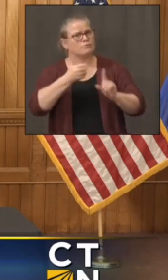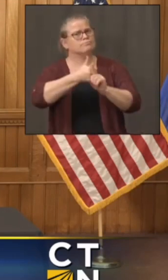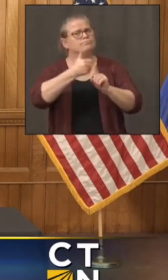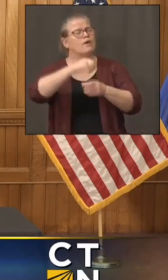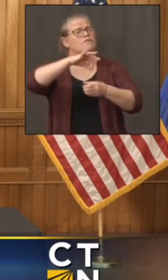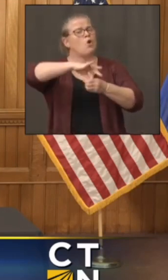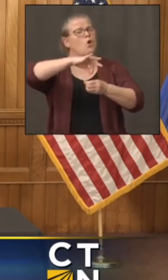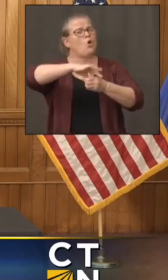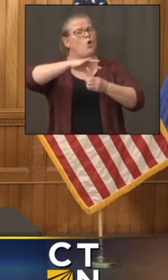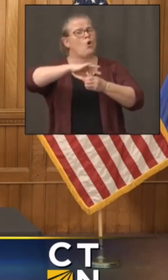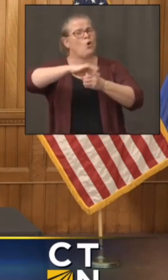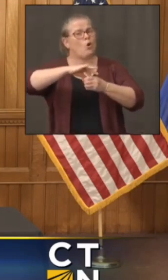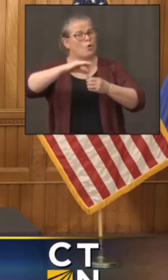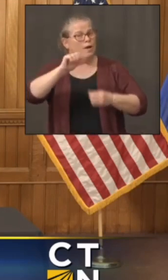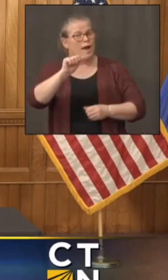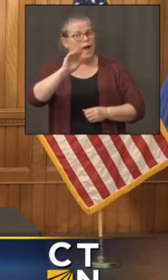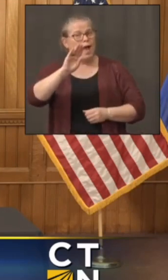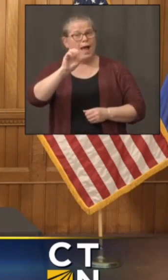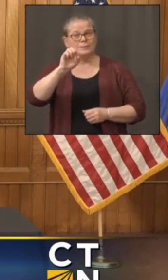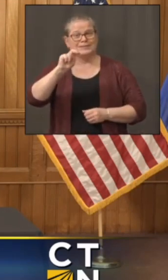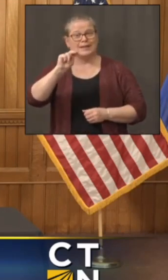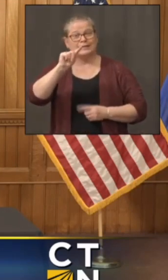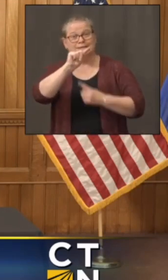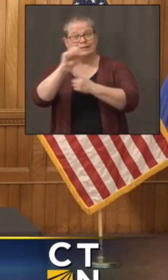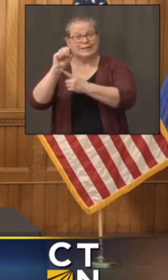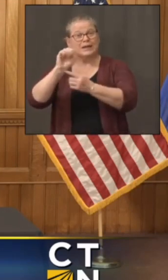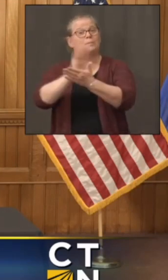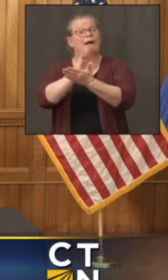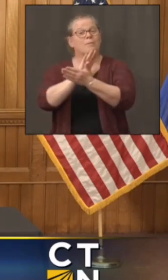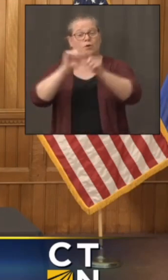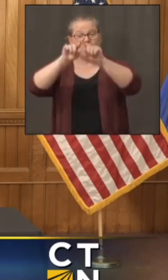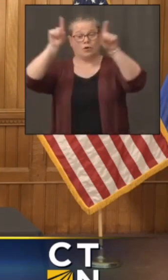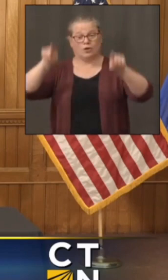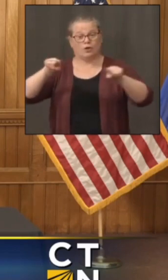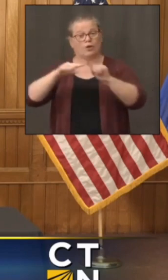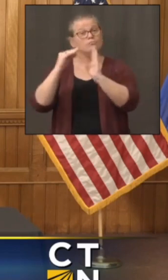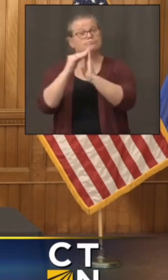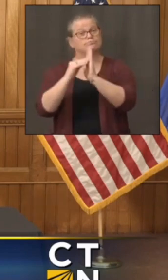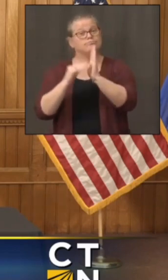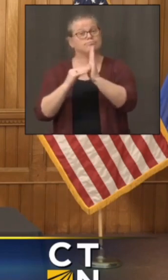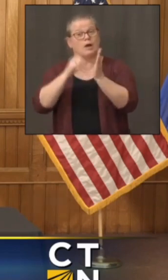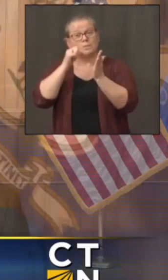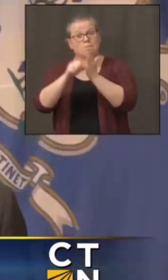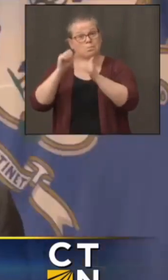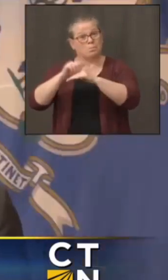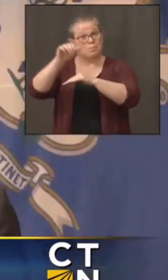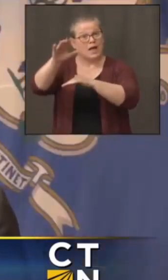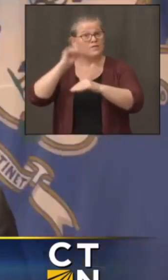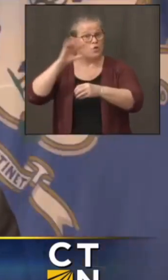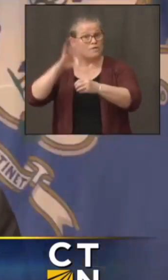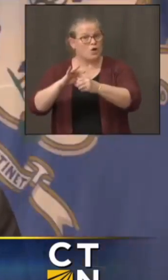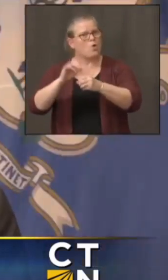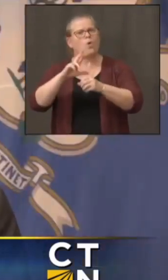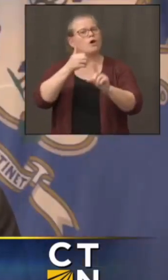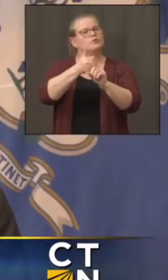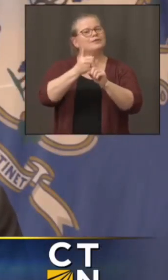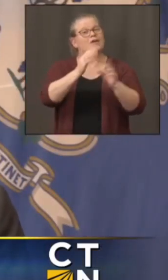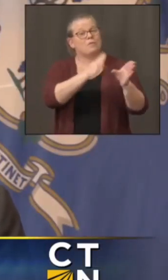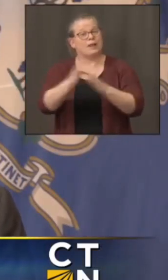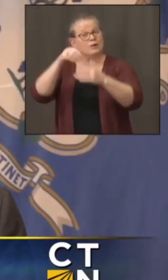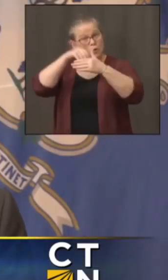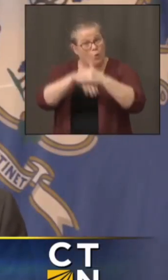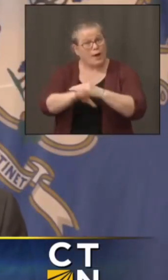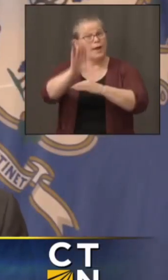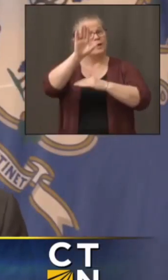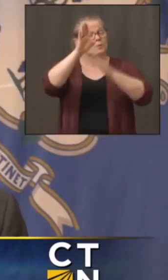planning on voting in person? What are your voting plans for this election cycle? Yeah, I was I was going to vote in